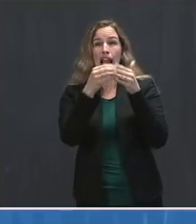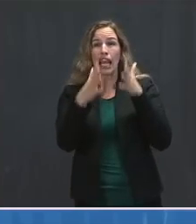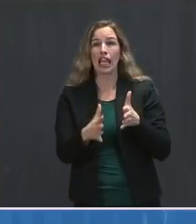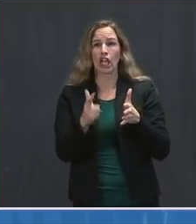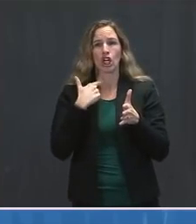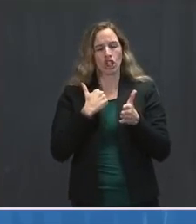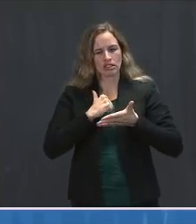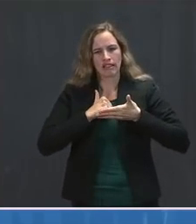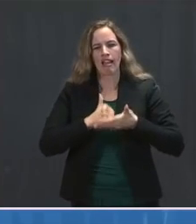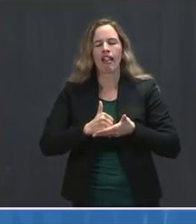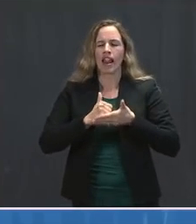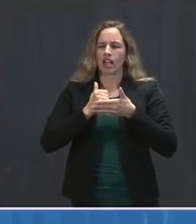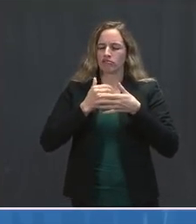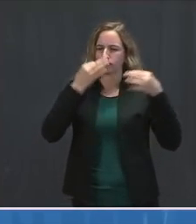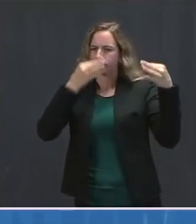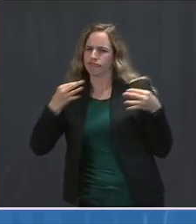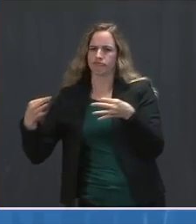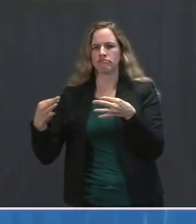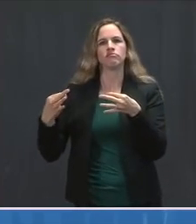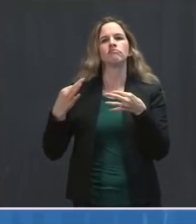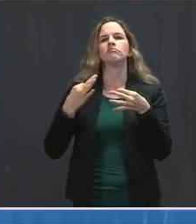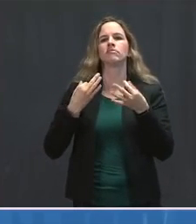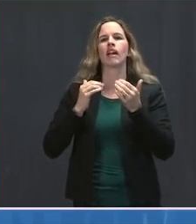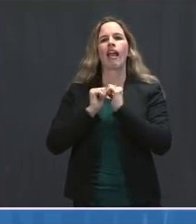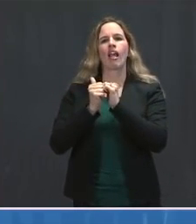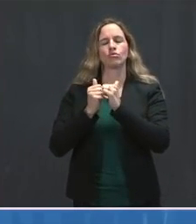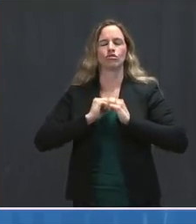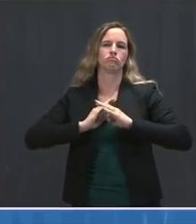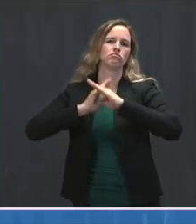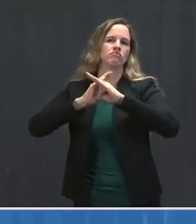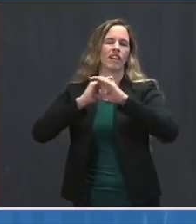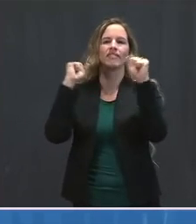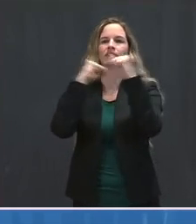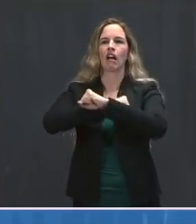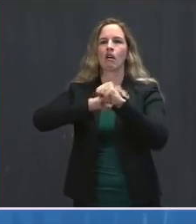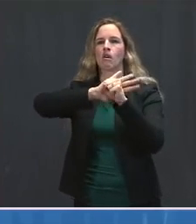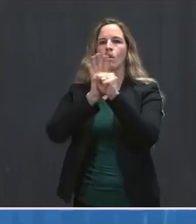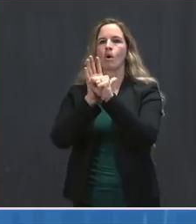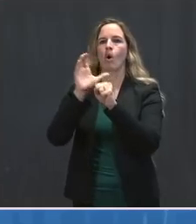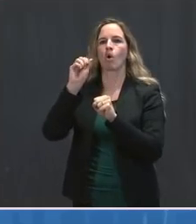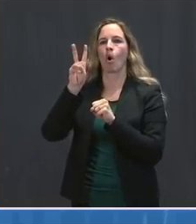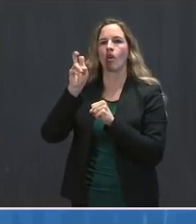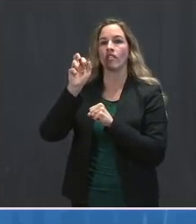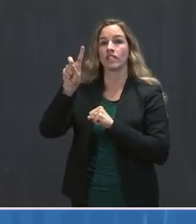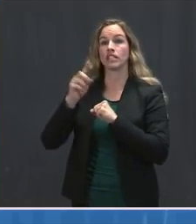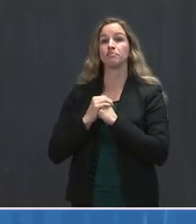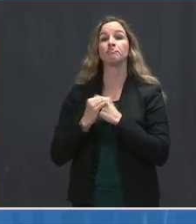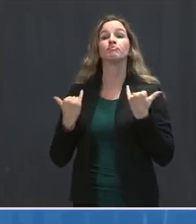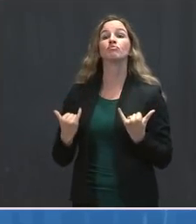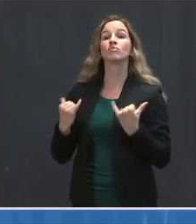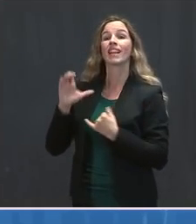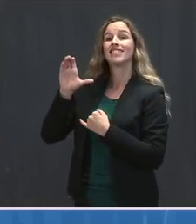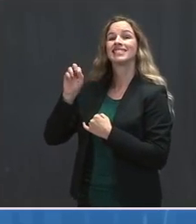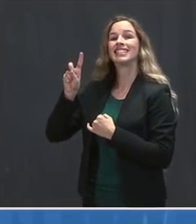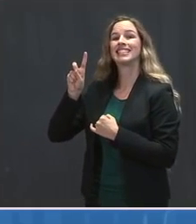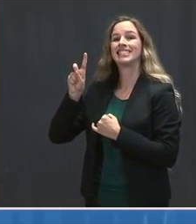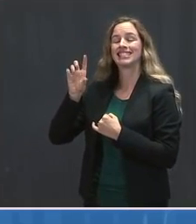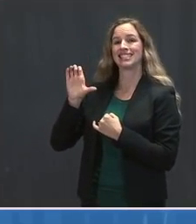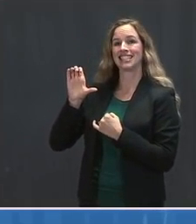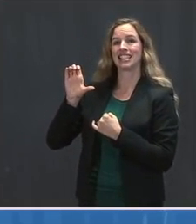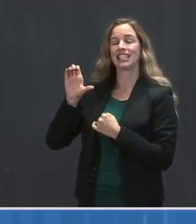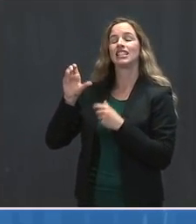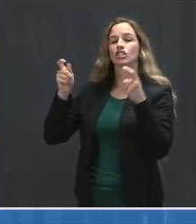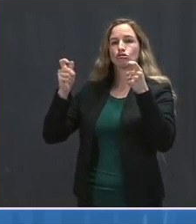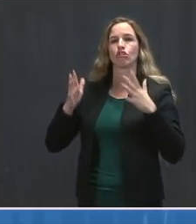to defeat COVID. Let me tell you about the agenda today. CDC Director Dr. Walensky will give a brief